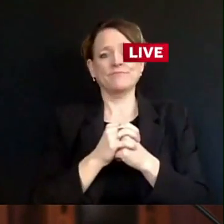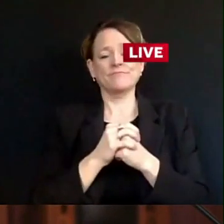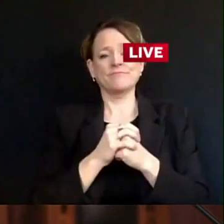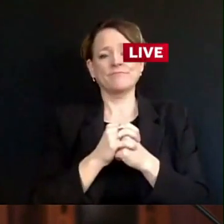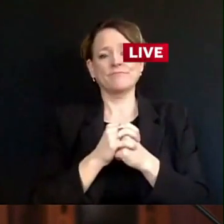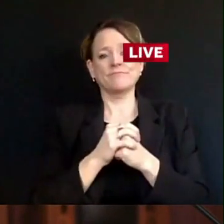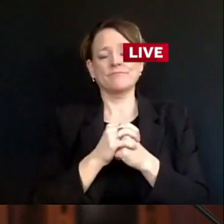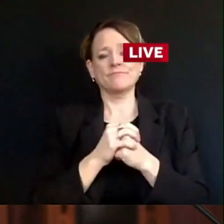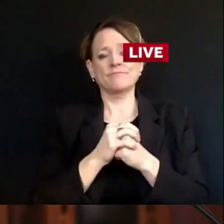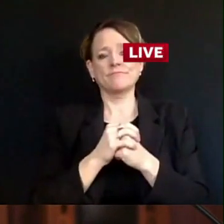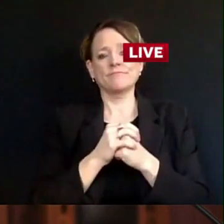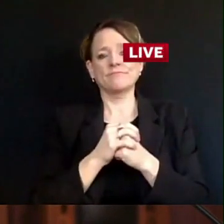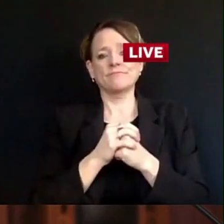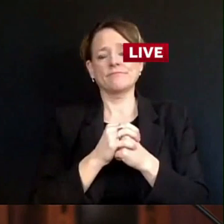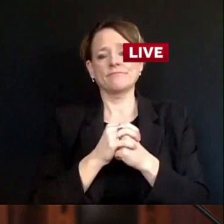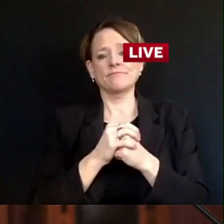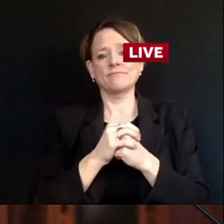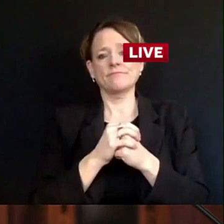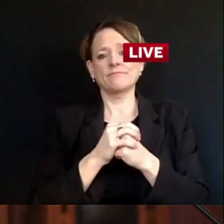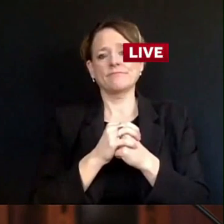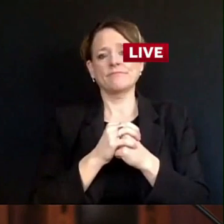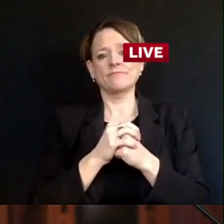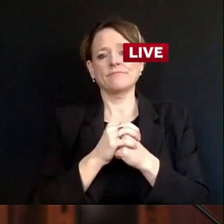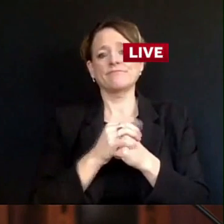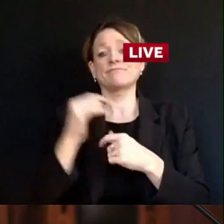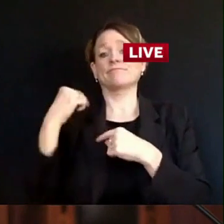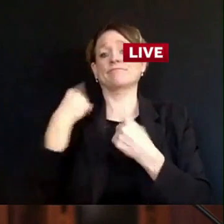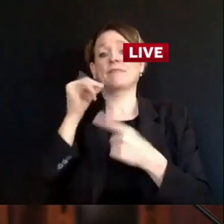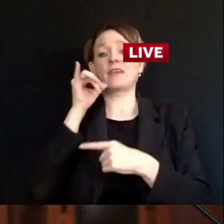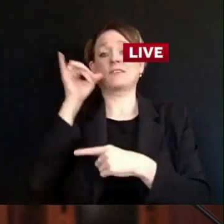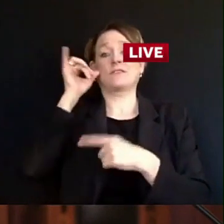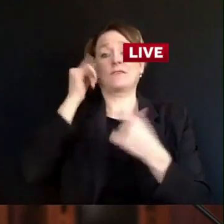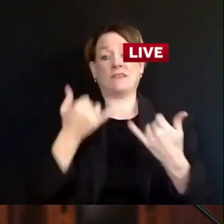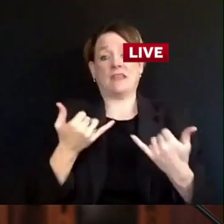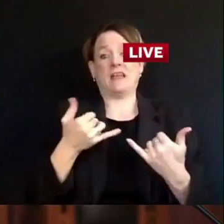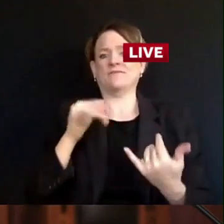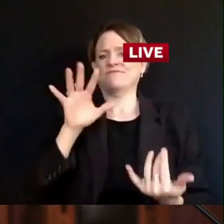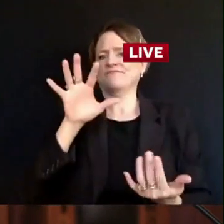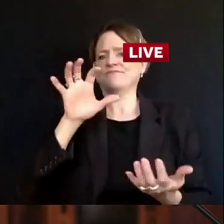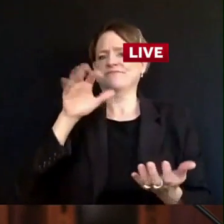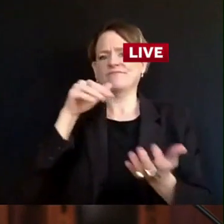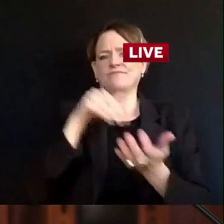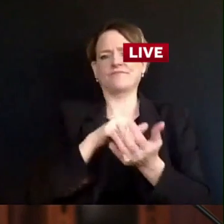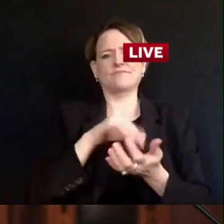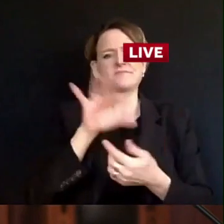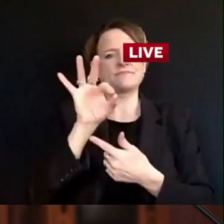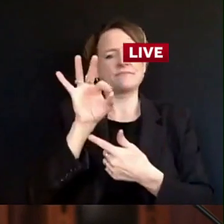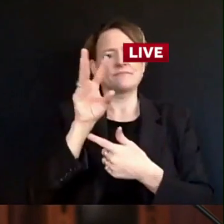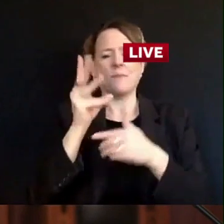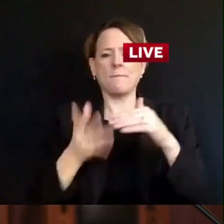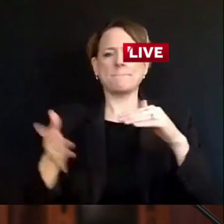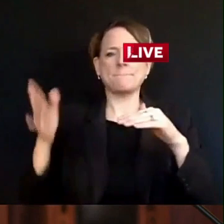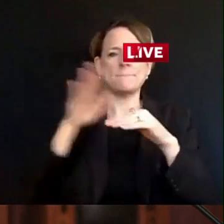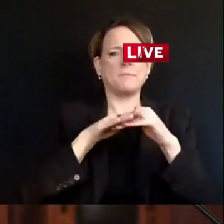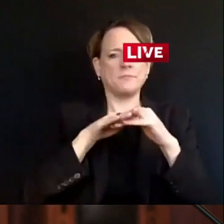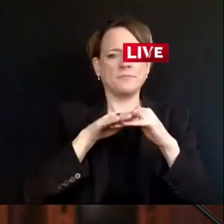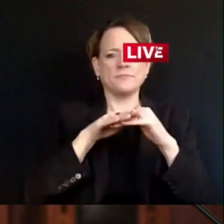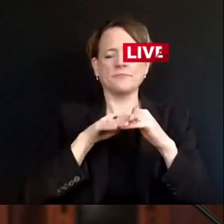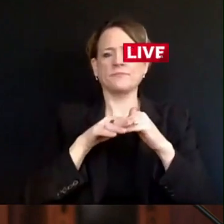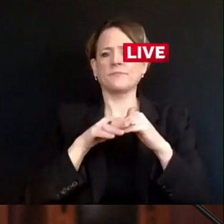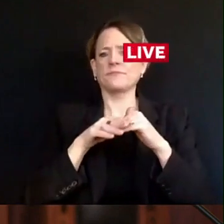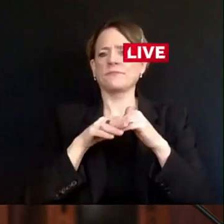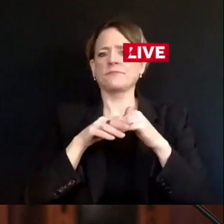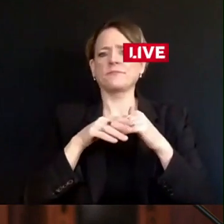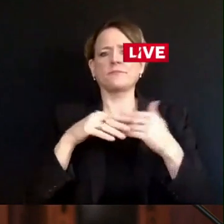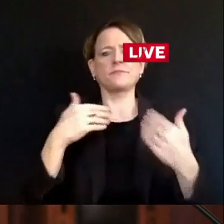,096 new confirmed cases of COVID-19 to our total here in Wisconsin. Our seven-day average of new